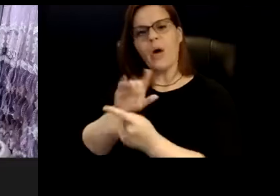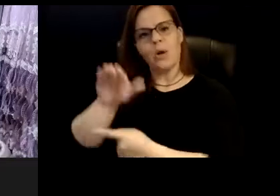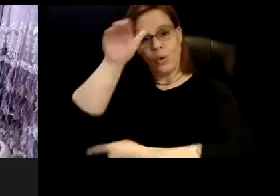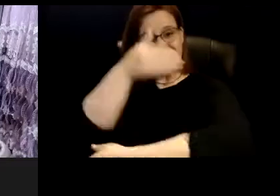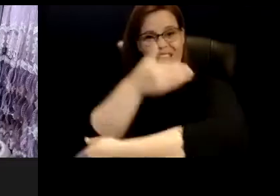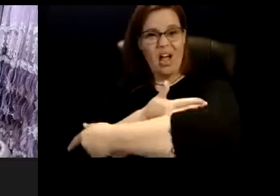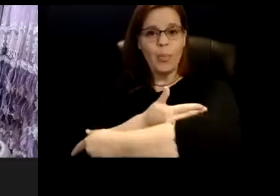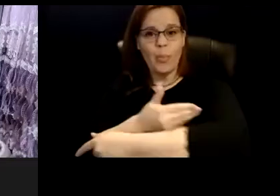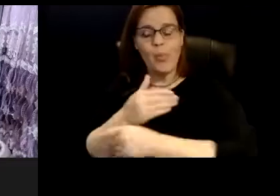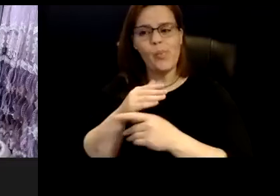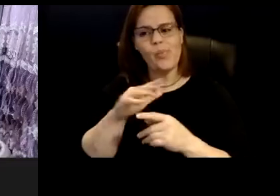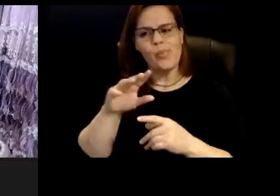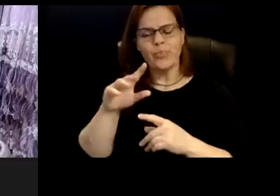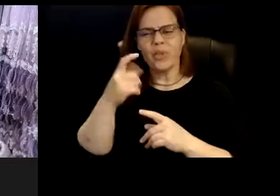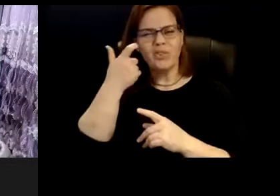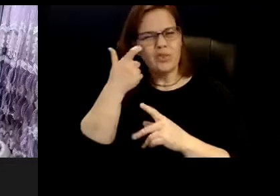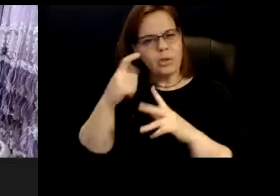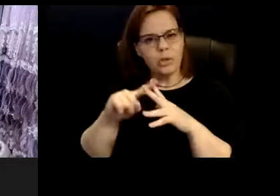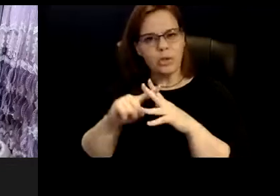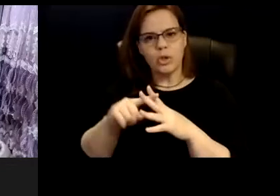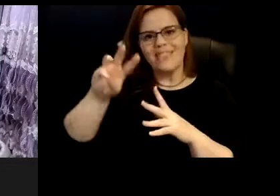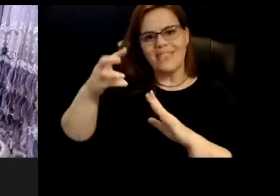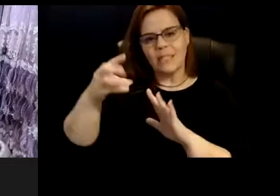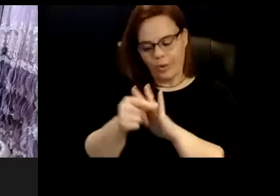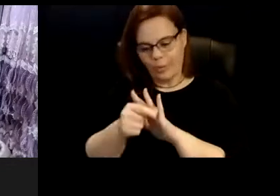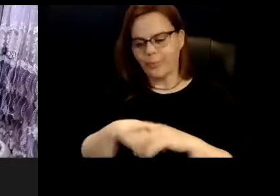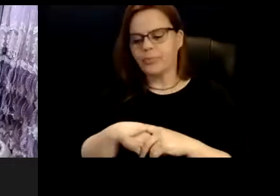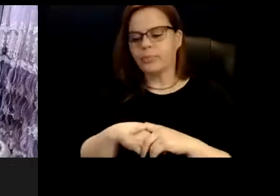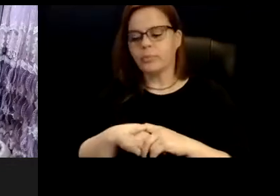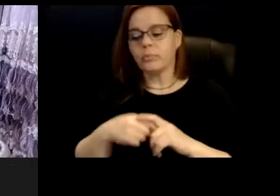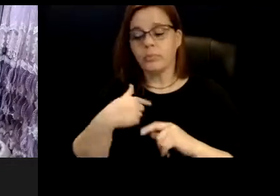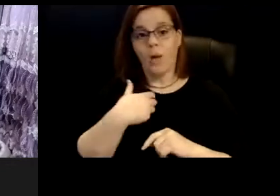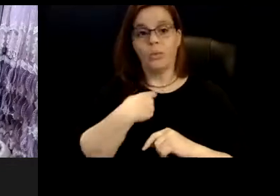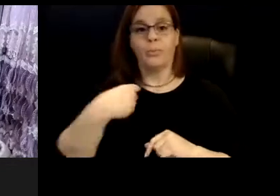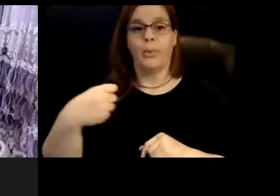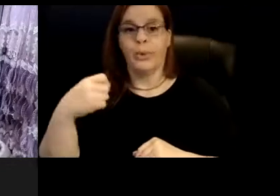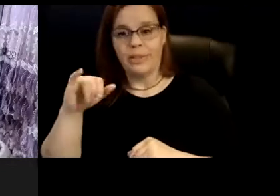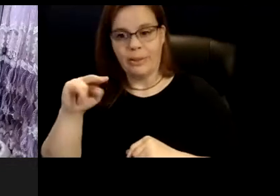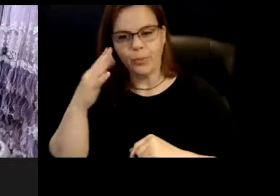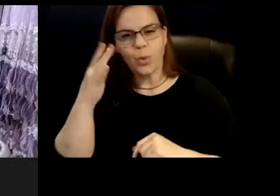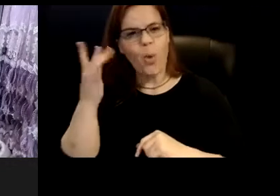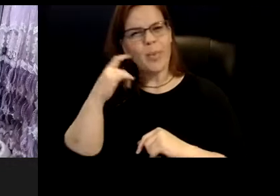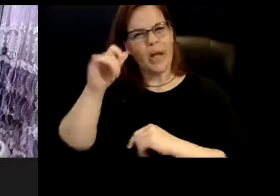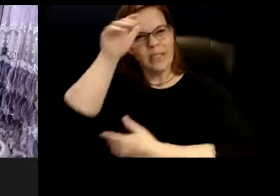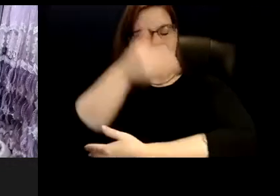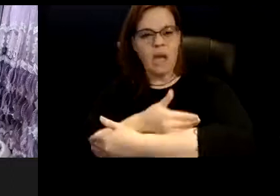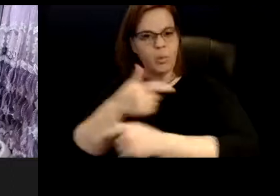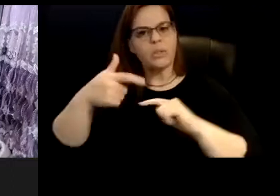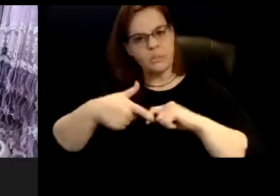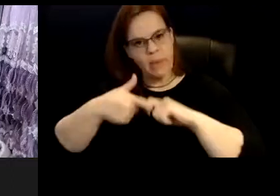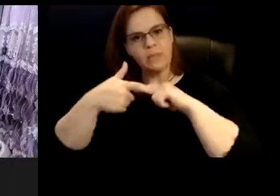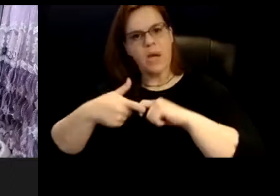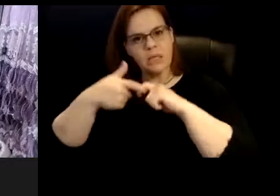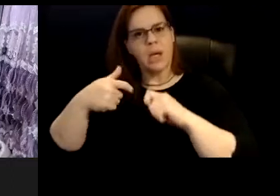in Southeast Seattle. And I got pulled in because he was being suspended often, hadn't made